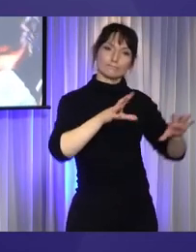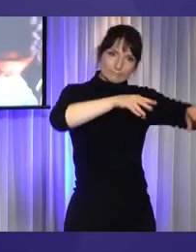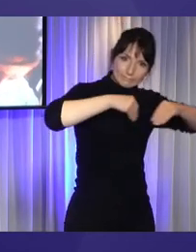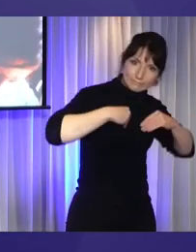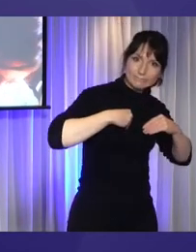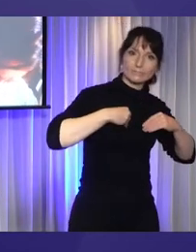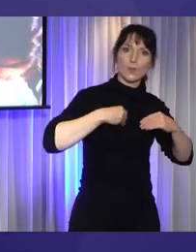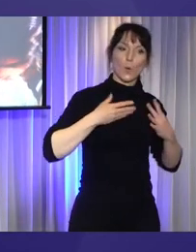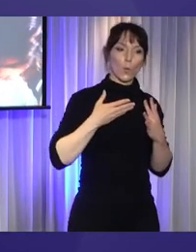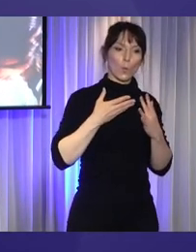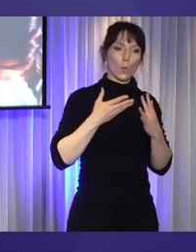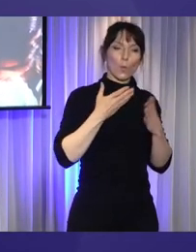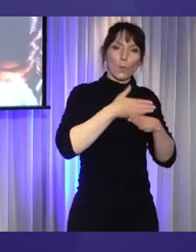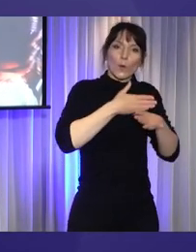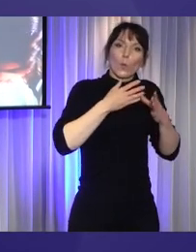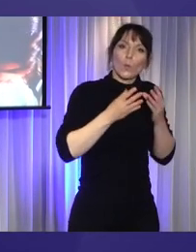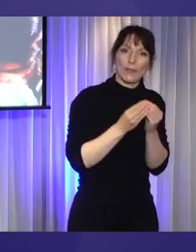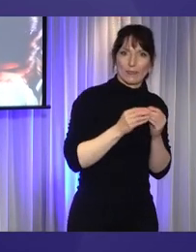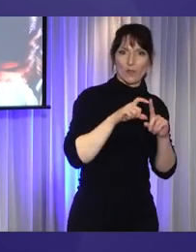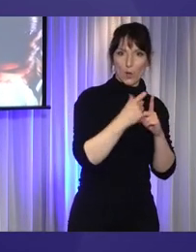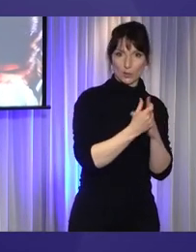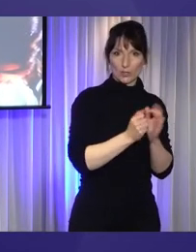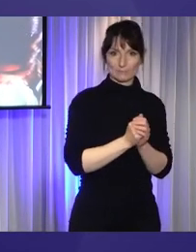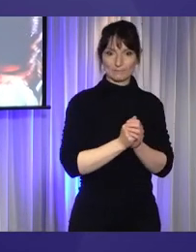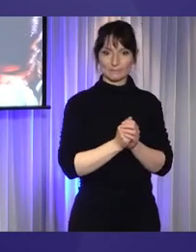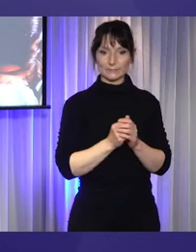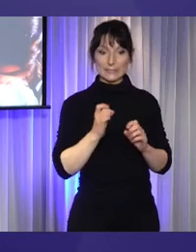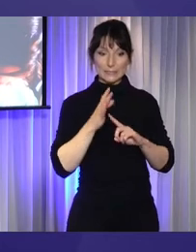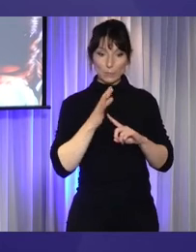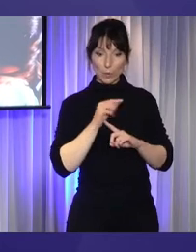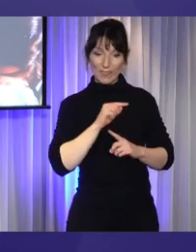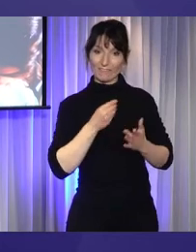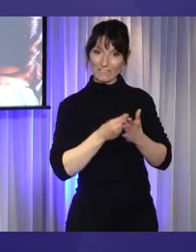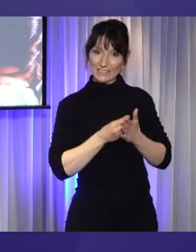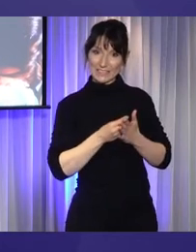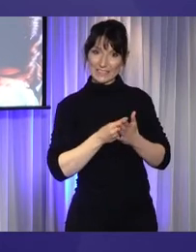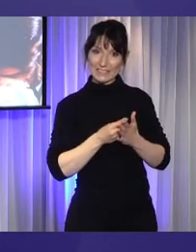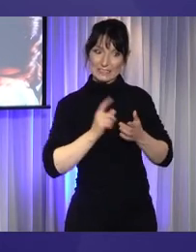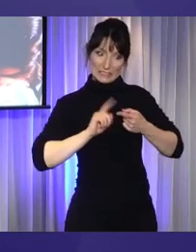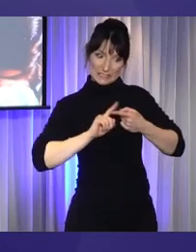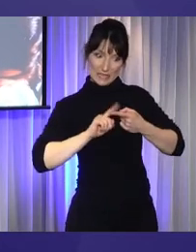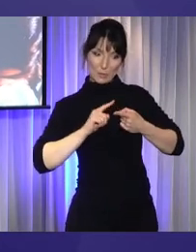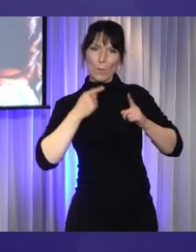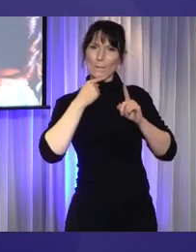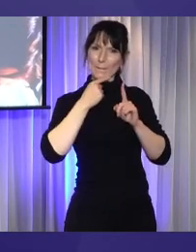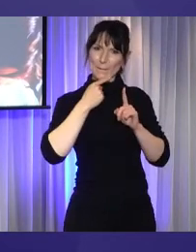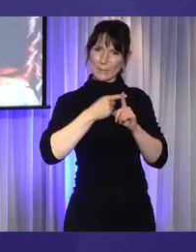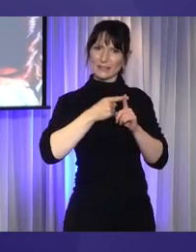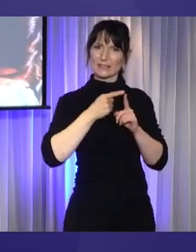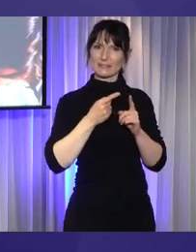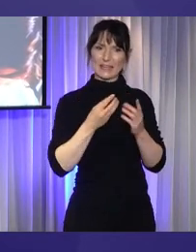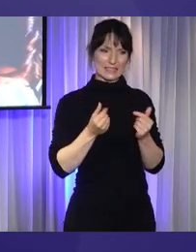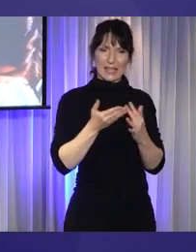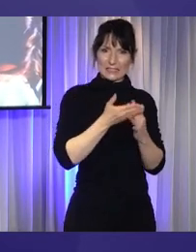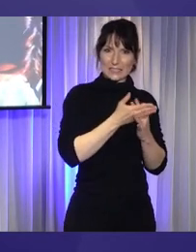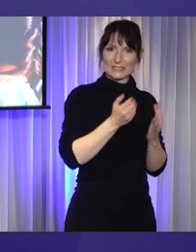important that funding is sustainable and flexible for communities to initiate grassroots initiatives.